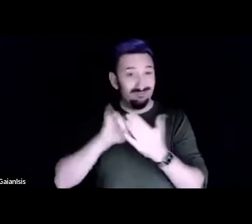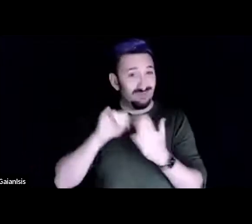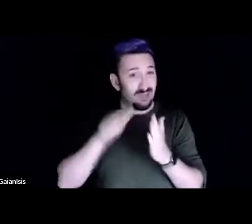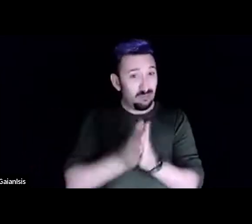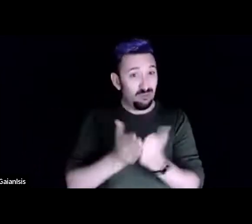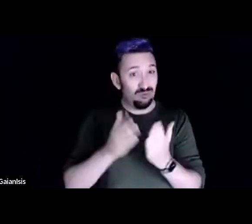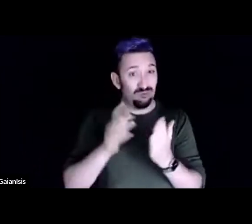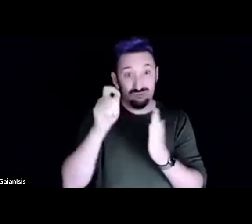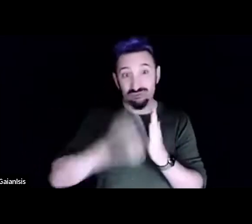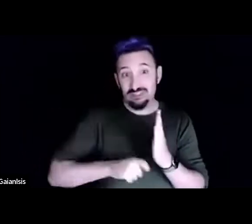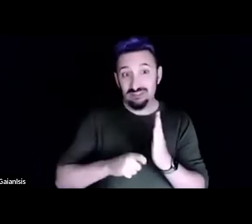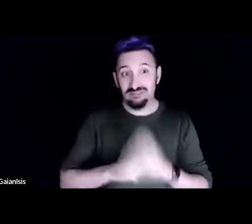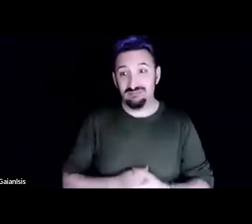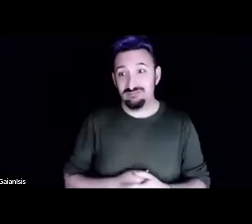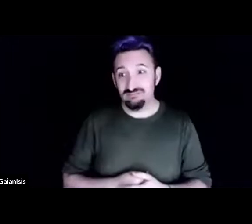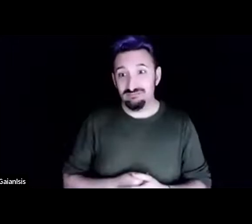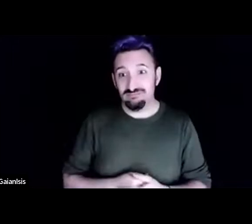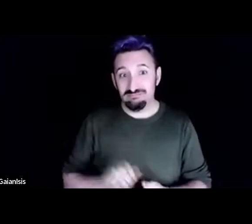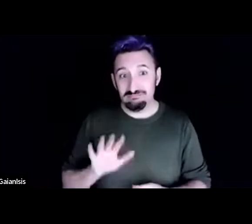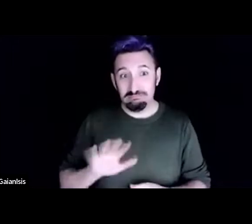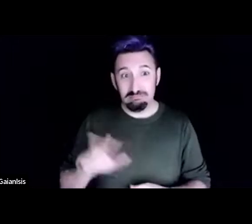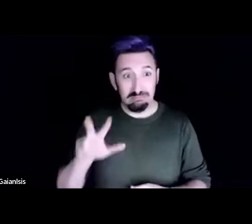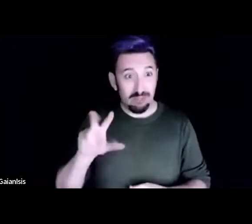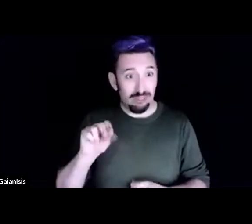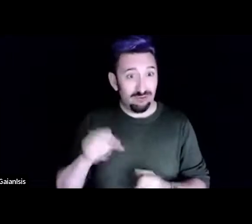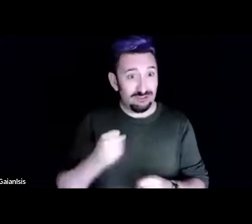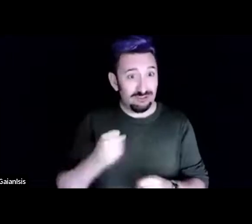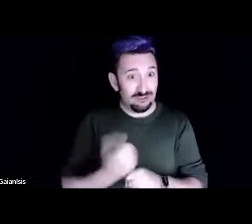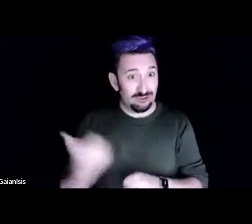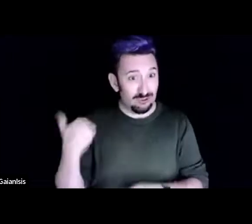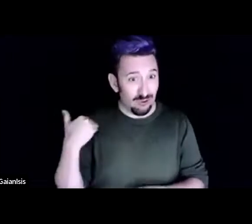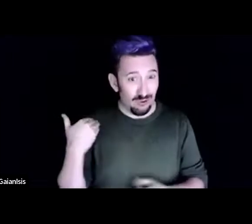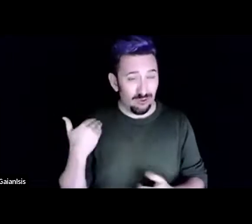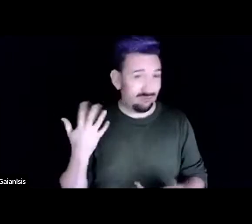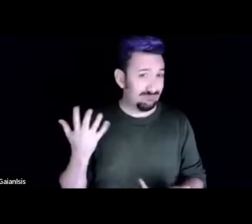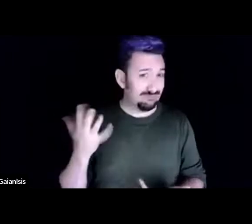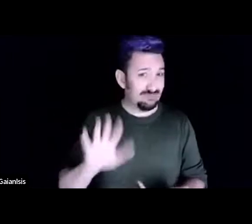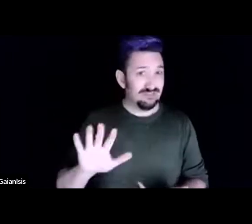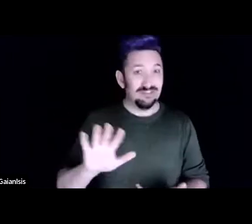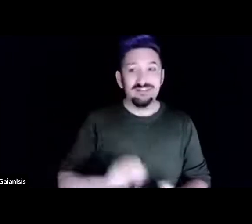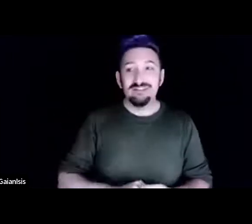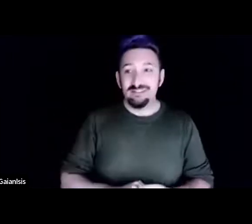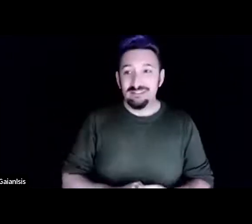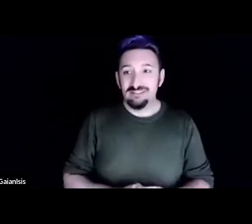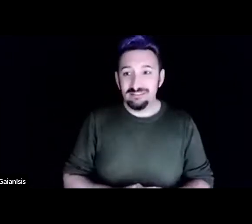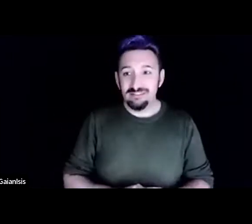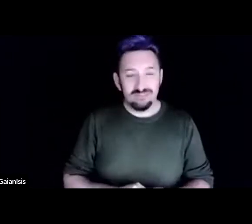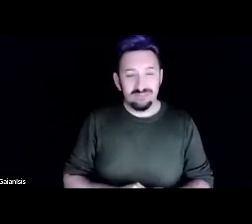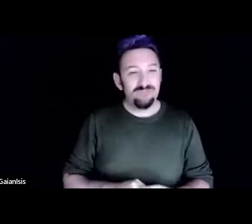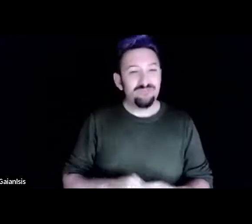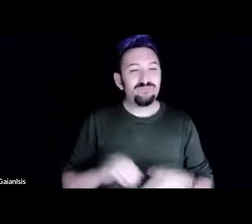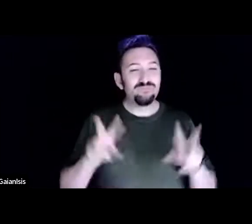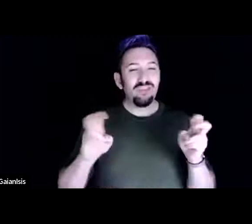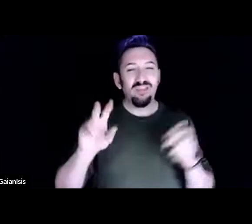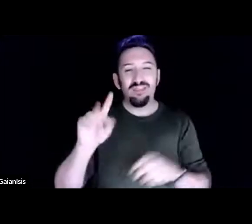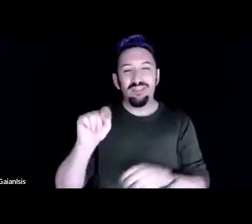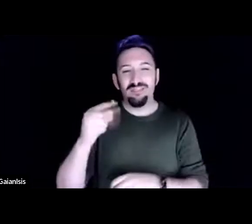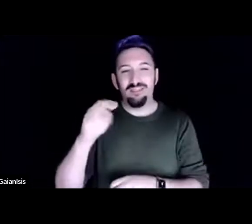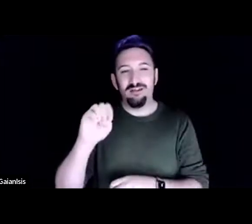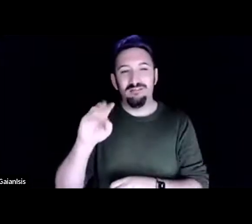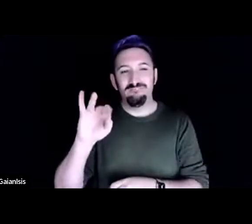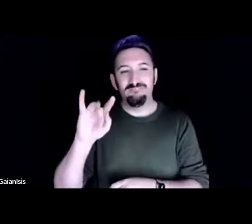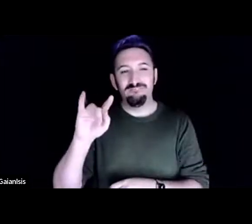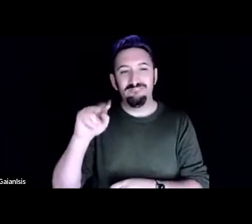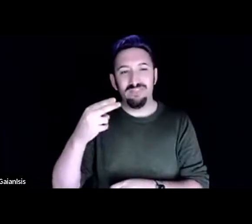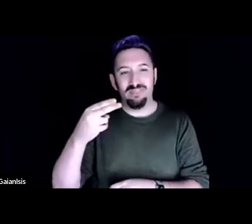30 years ago, don't know, this sacred thing, but I,